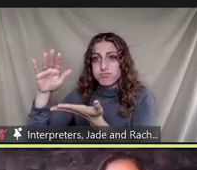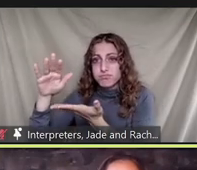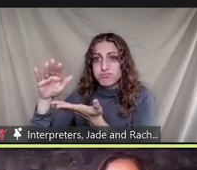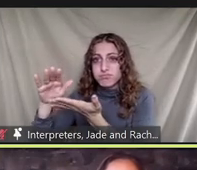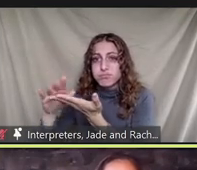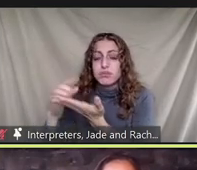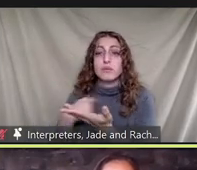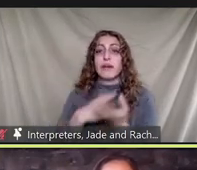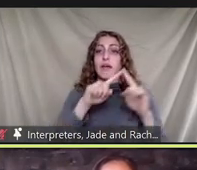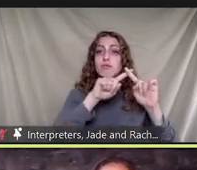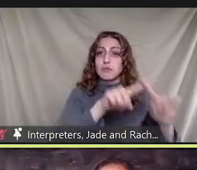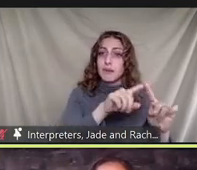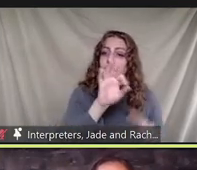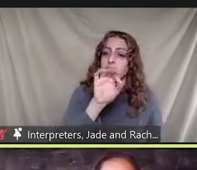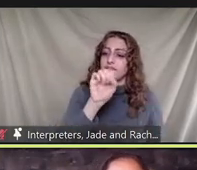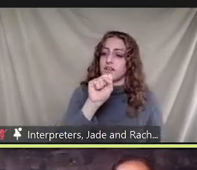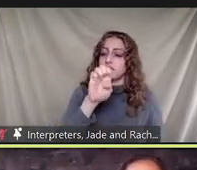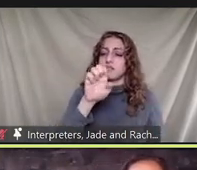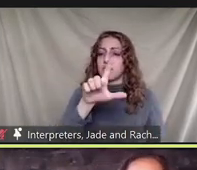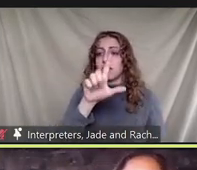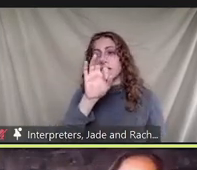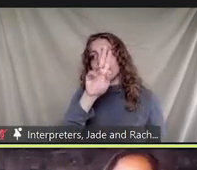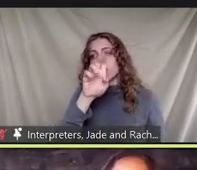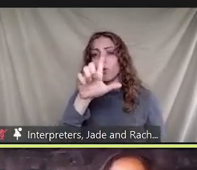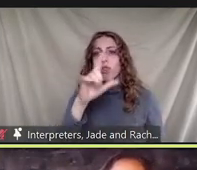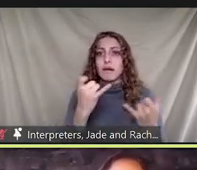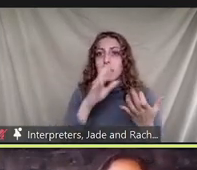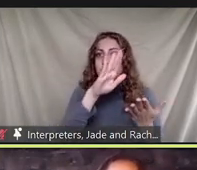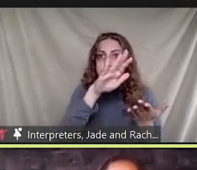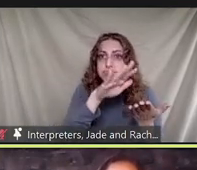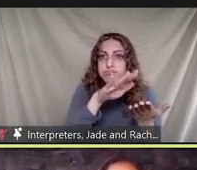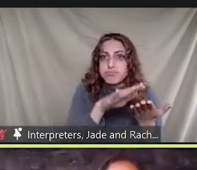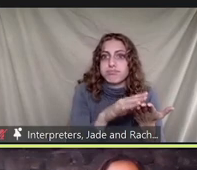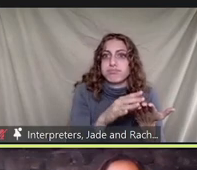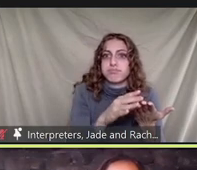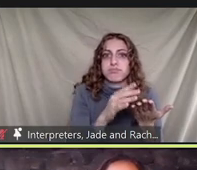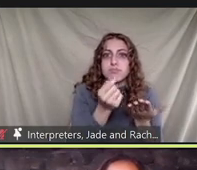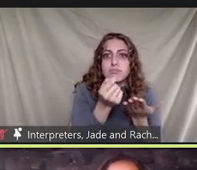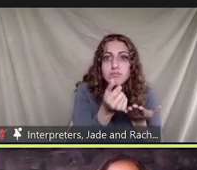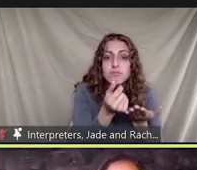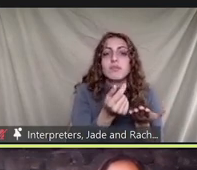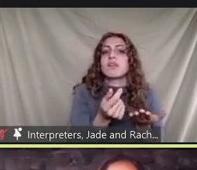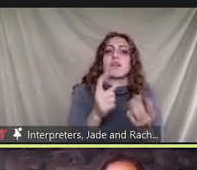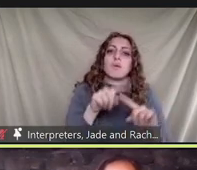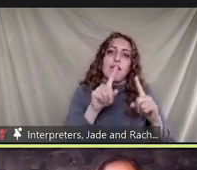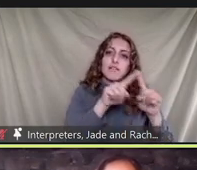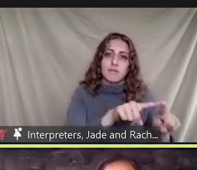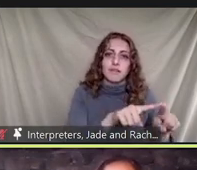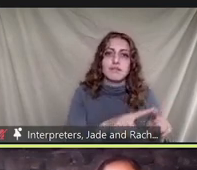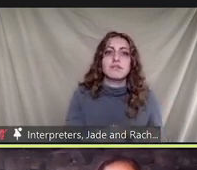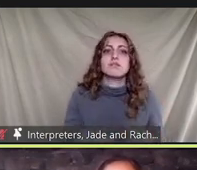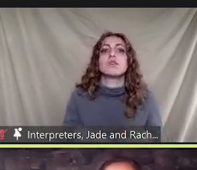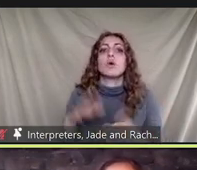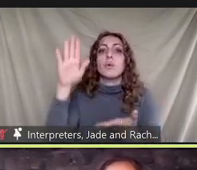can't get long-term sustainability from this we need to move to renewable feedstocks this includes bio-based feedstocks as well as waste